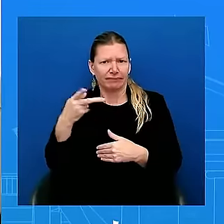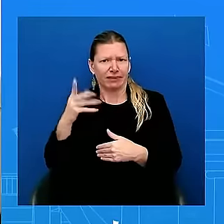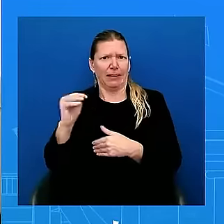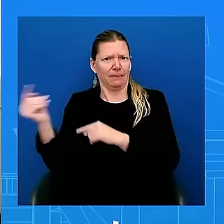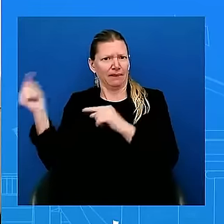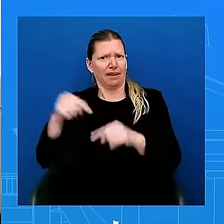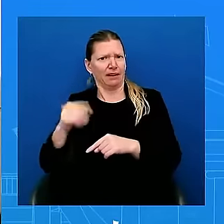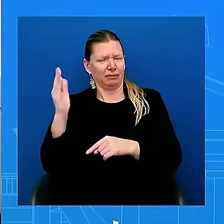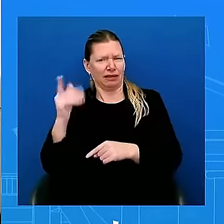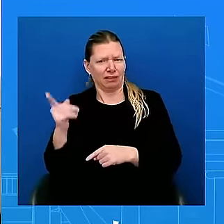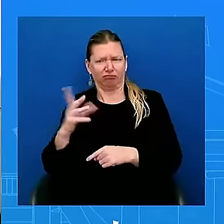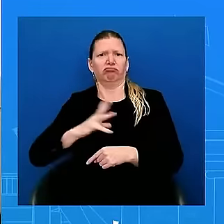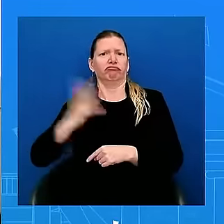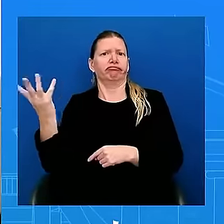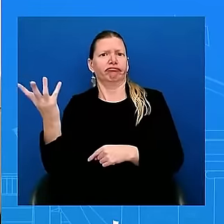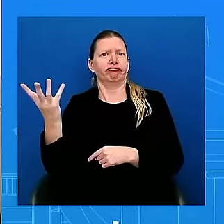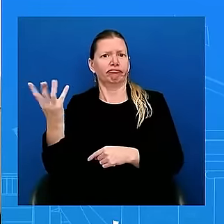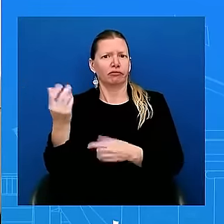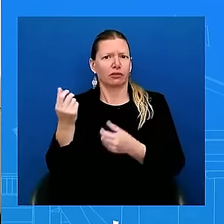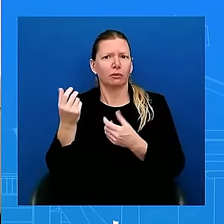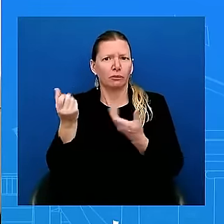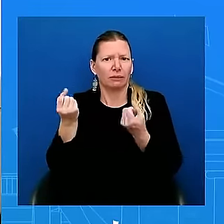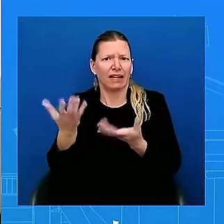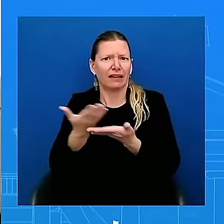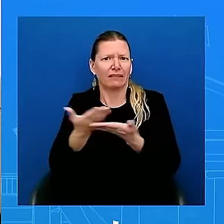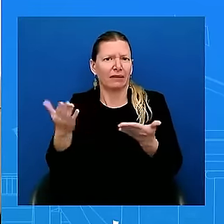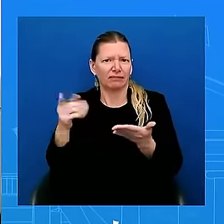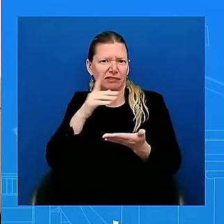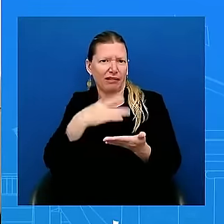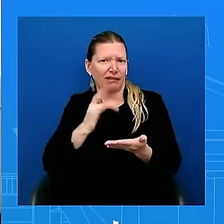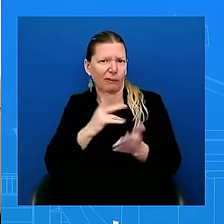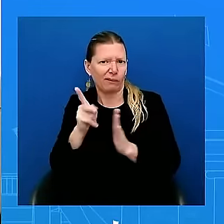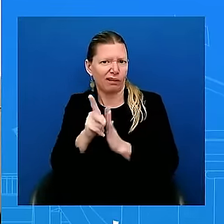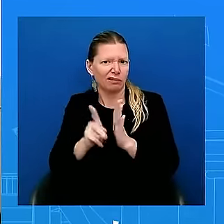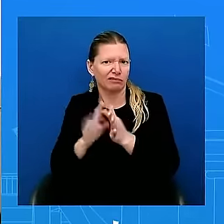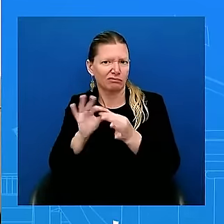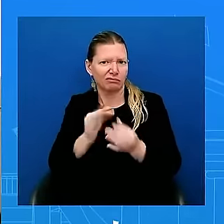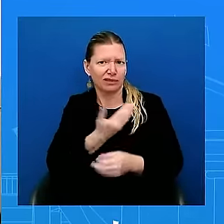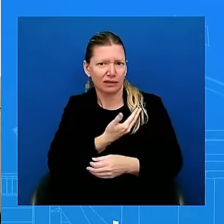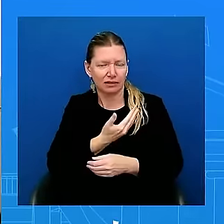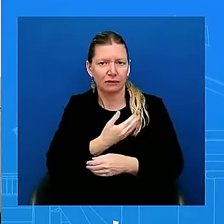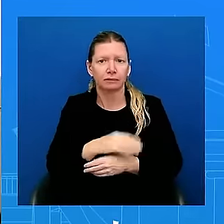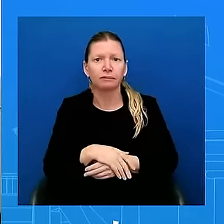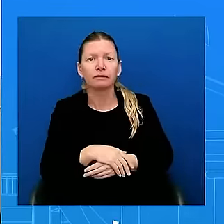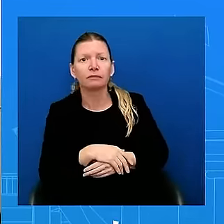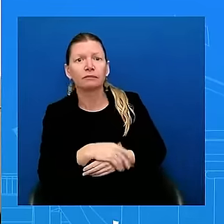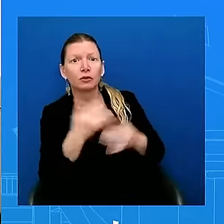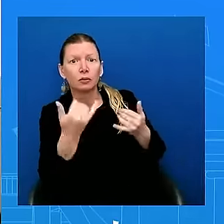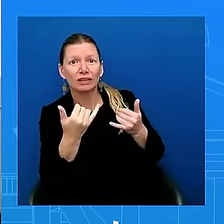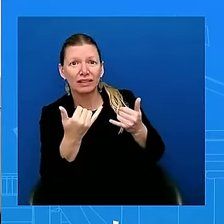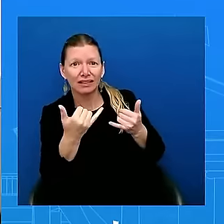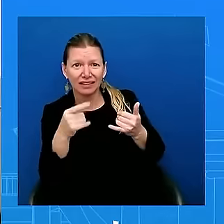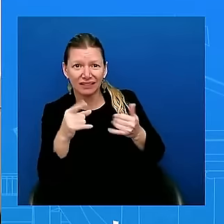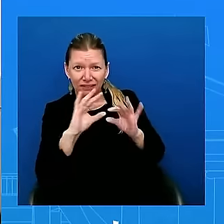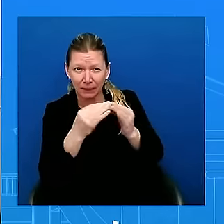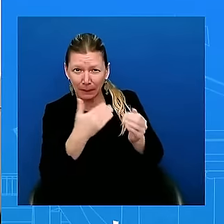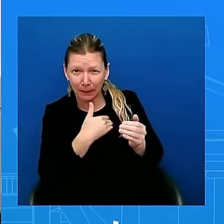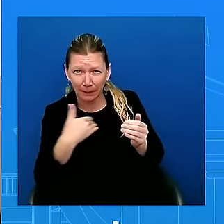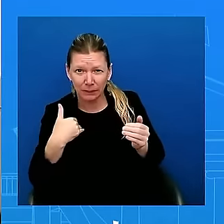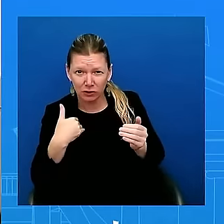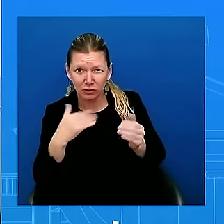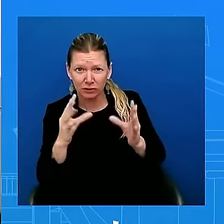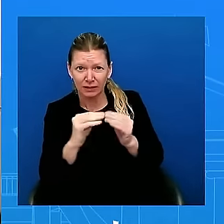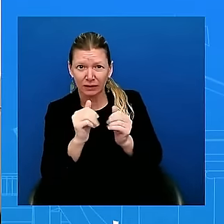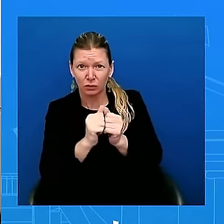members who's going to be meeting with both the Prime Minister and the President in a short time from now, Aviva Siegel. She was a former hostage of Hamas. She says, I want to ask President